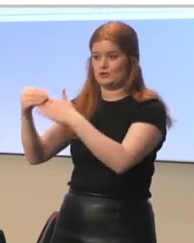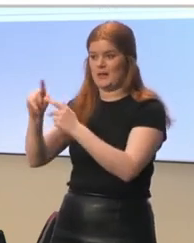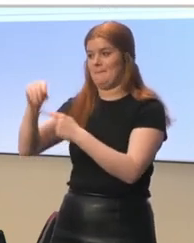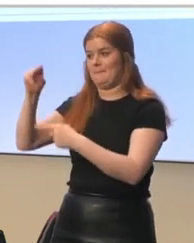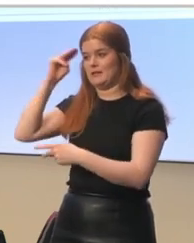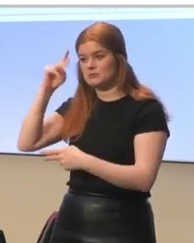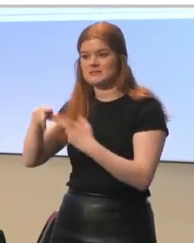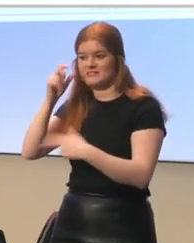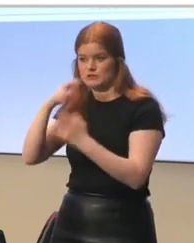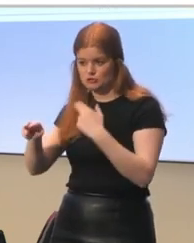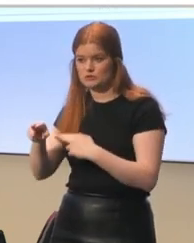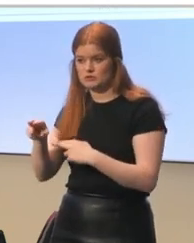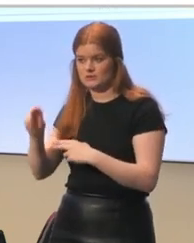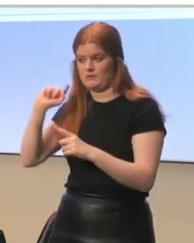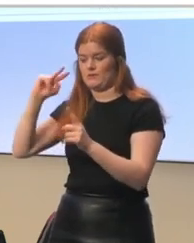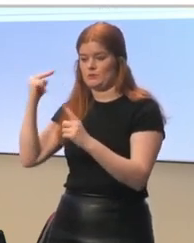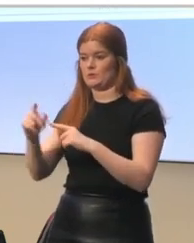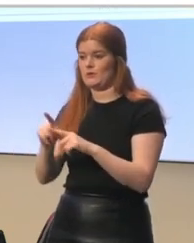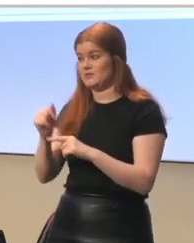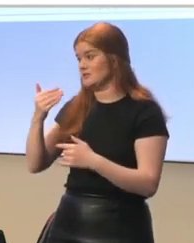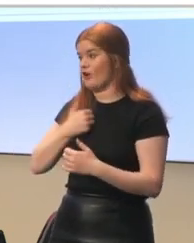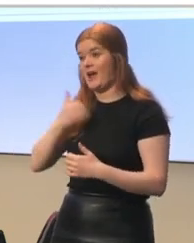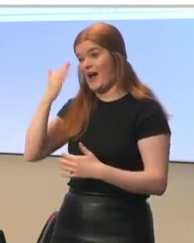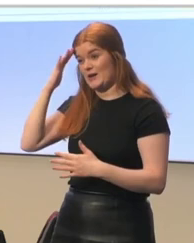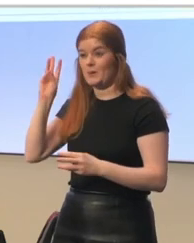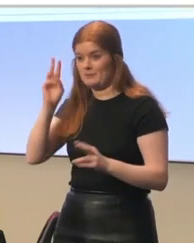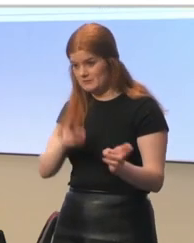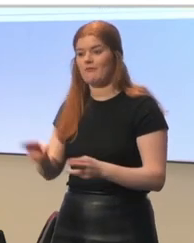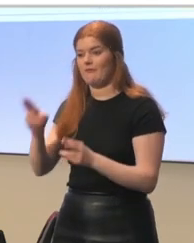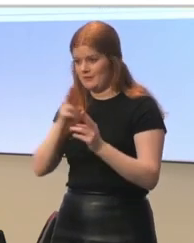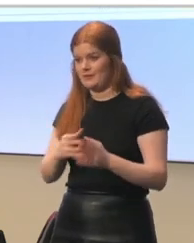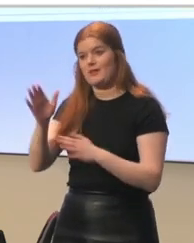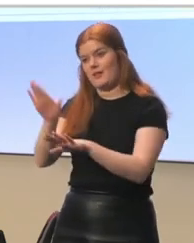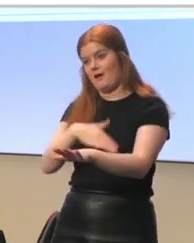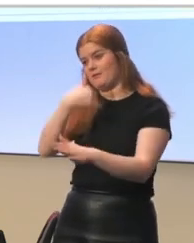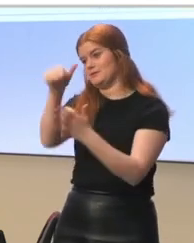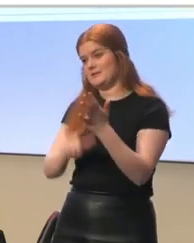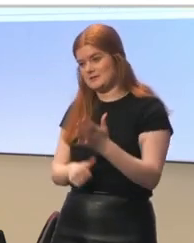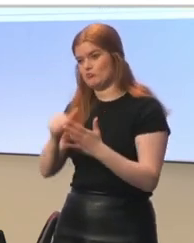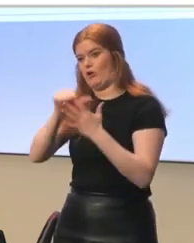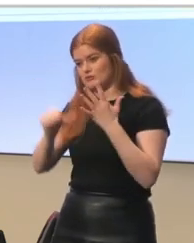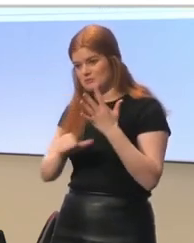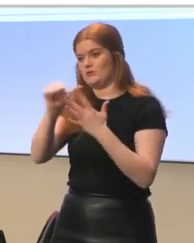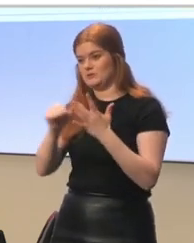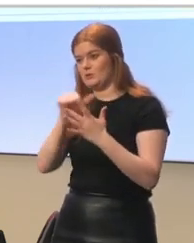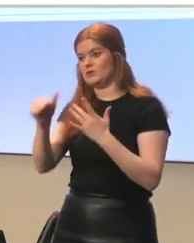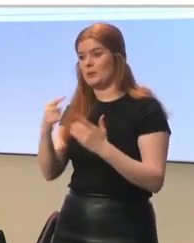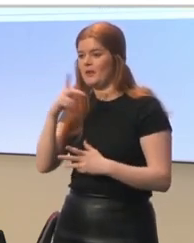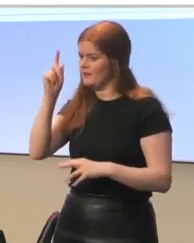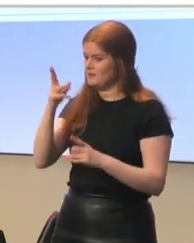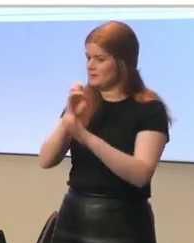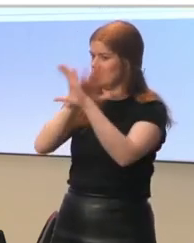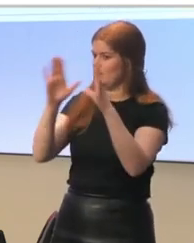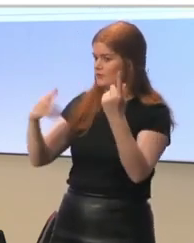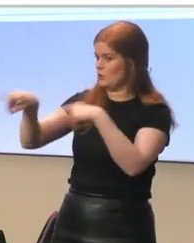and teachers' needs. So I know this might be a bit long list of priority areas, but I think it made clear